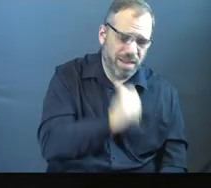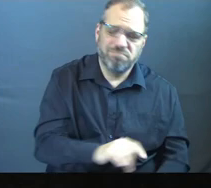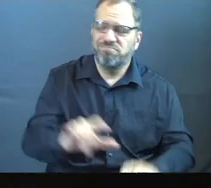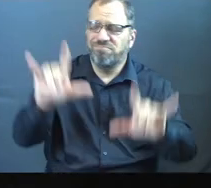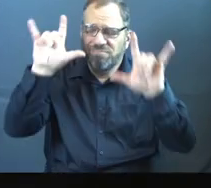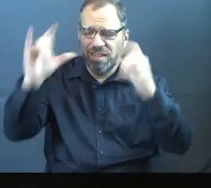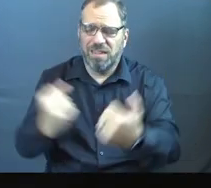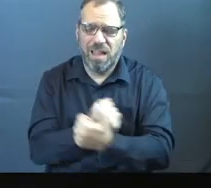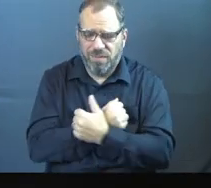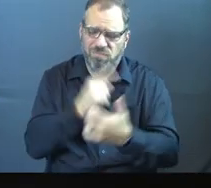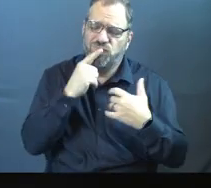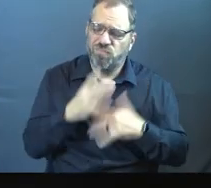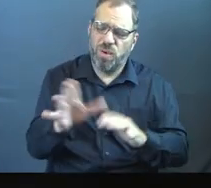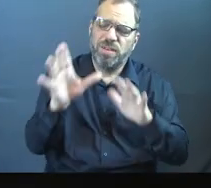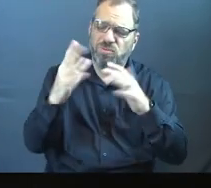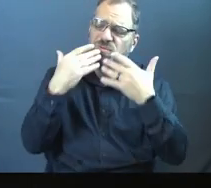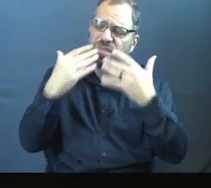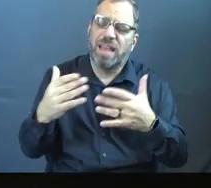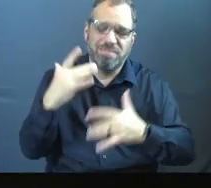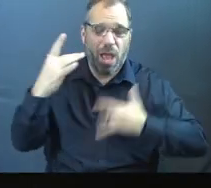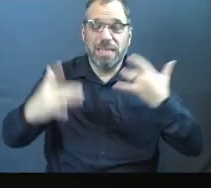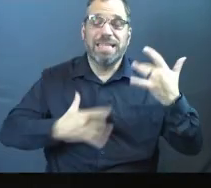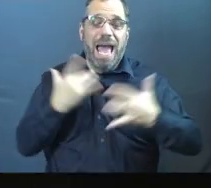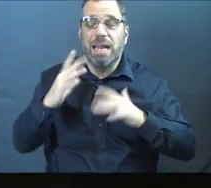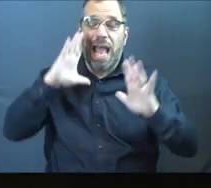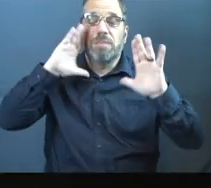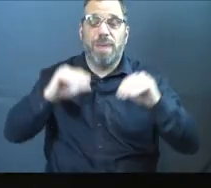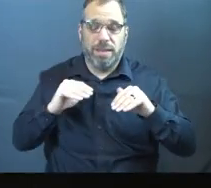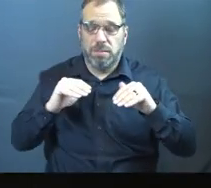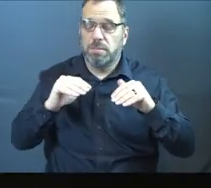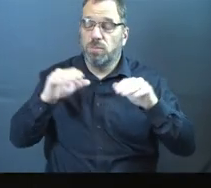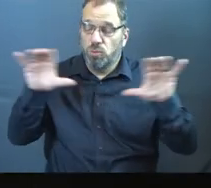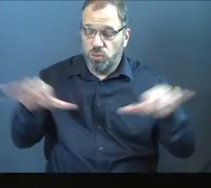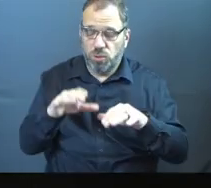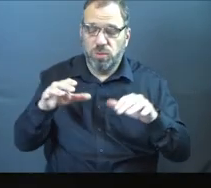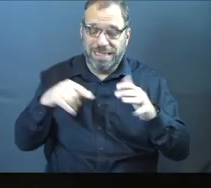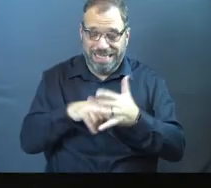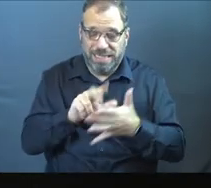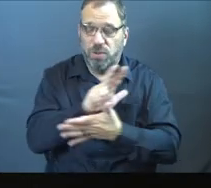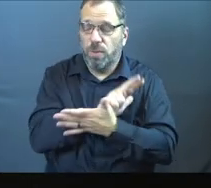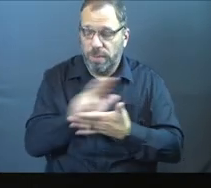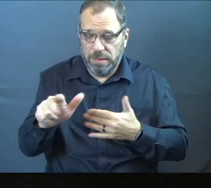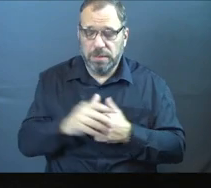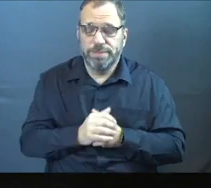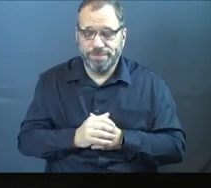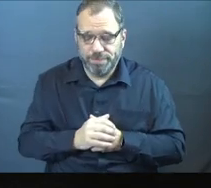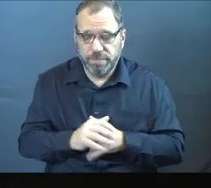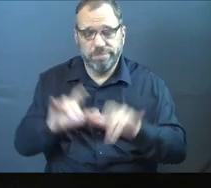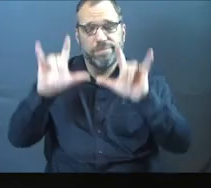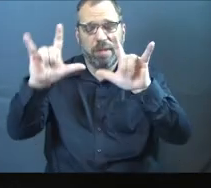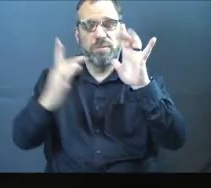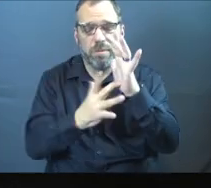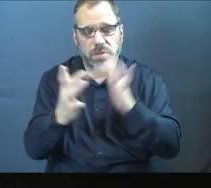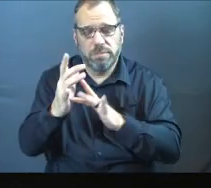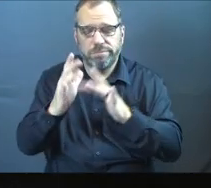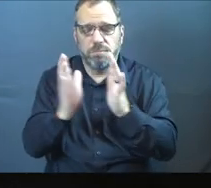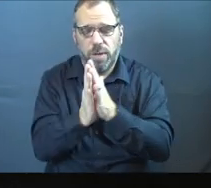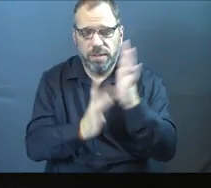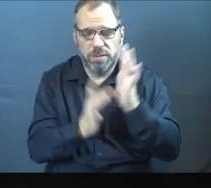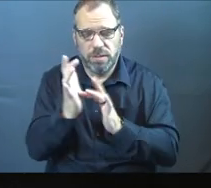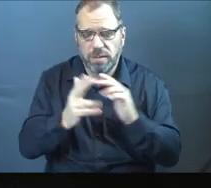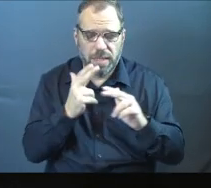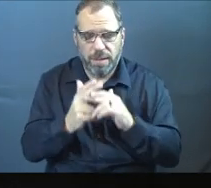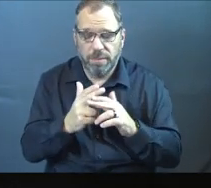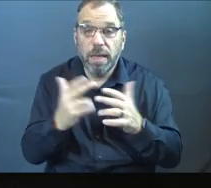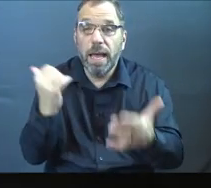We love you. We praise you, and we just thank you, God. We're excited and expectant for what you want to do in these 21 days. We love you, Jesus. It's in your perfect name